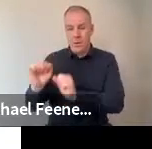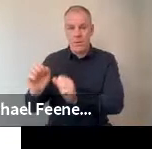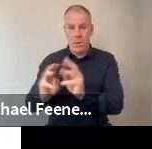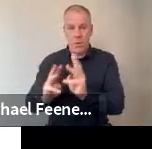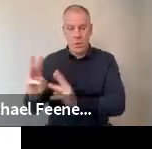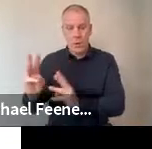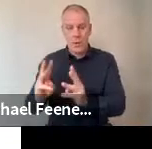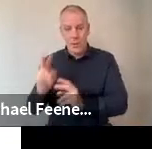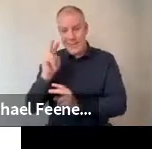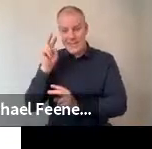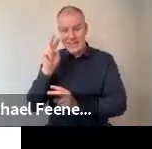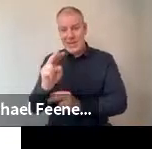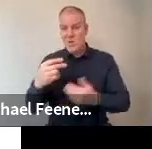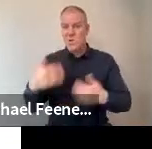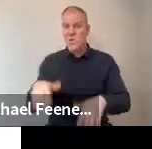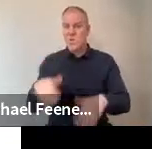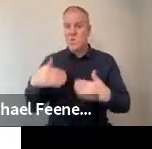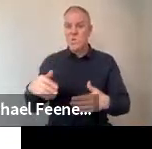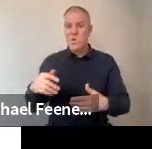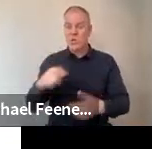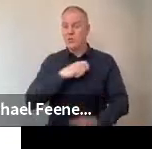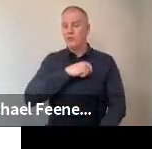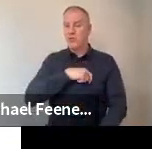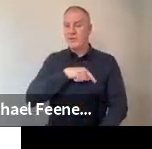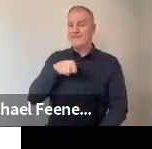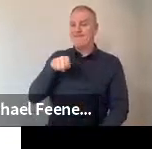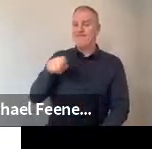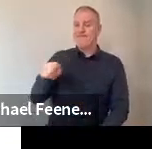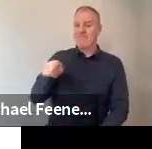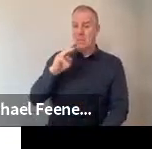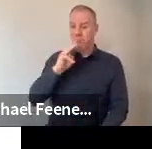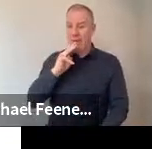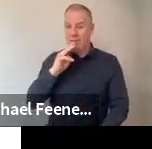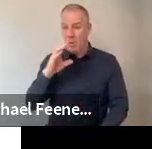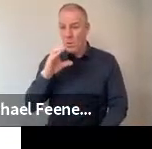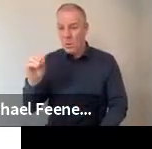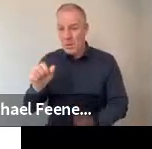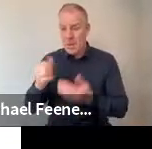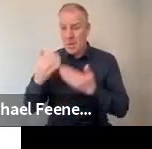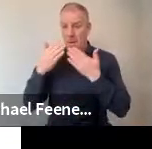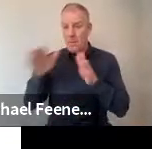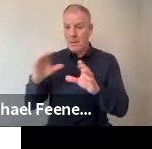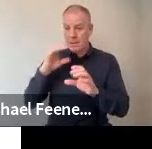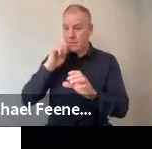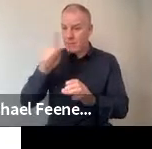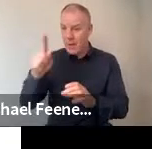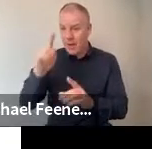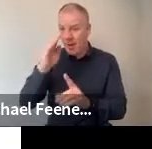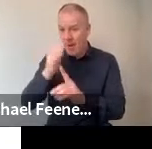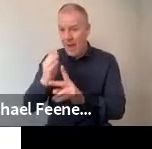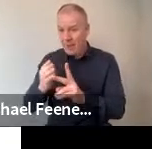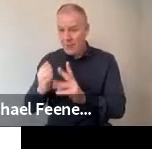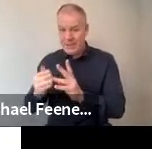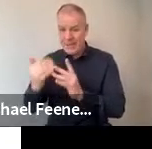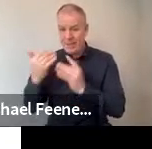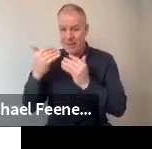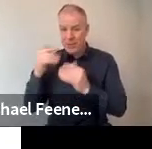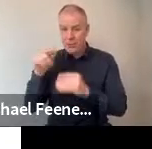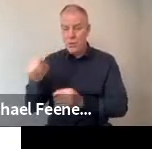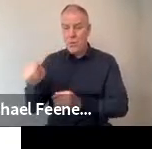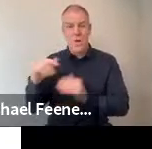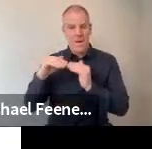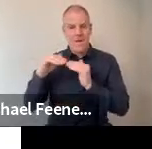we can see that the trust for them to publicly communicate accurate information is